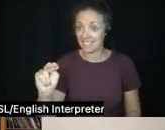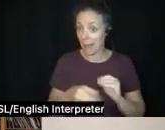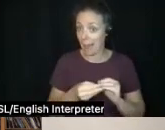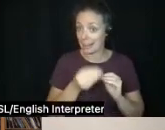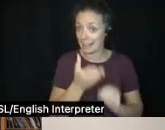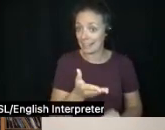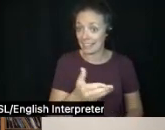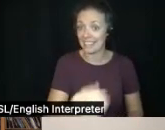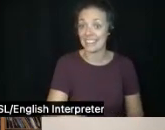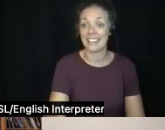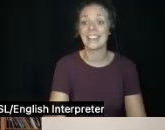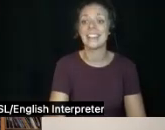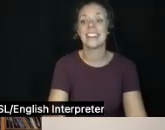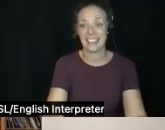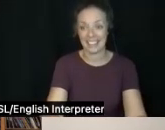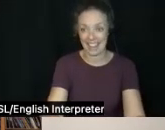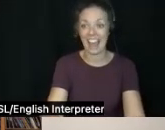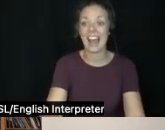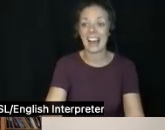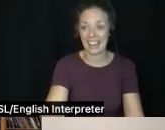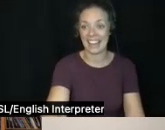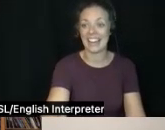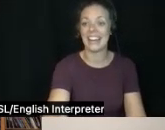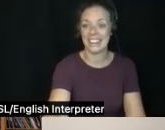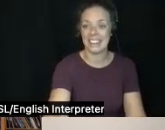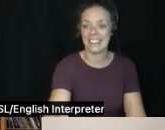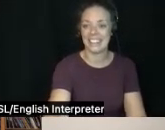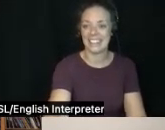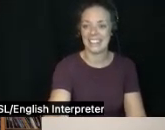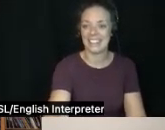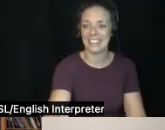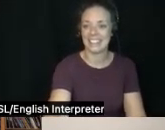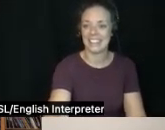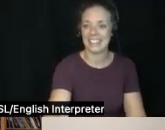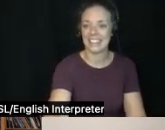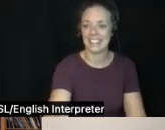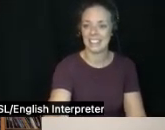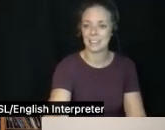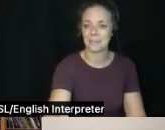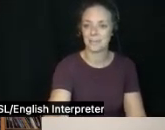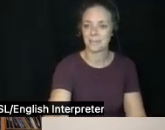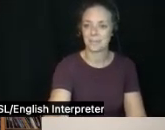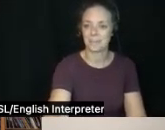Yeah. Yeah. So tell everybody about the indigo.